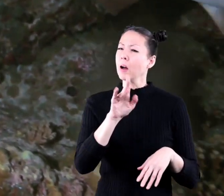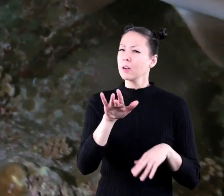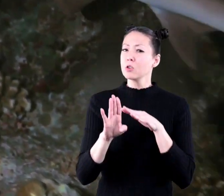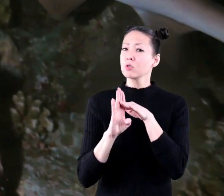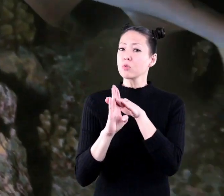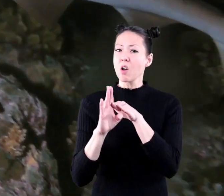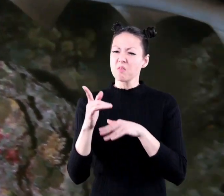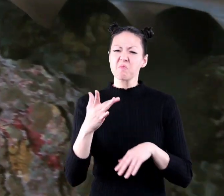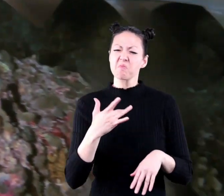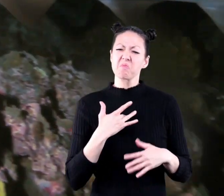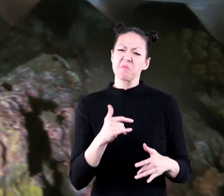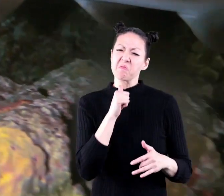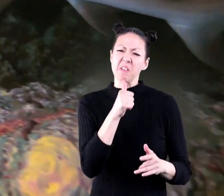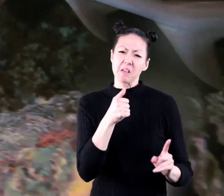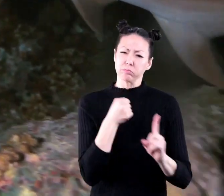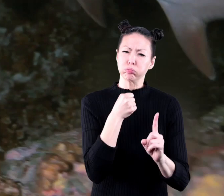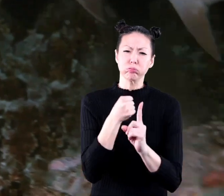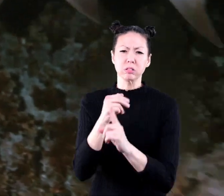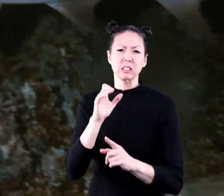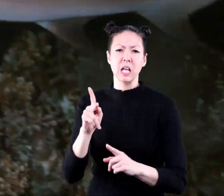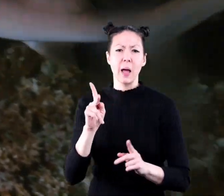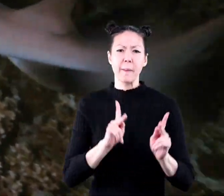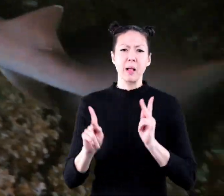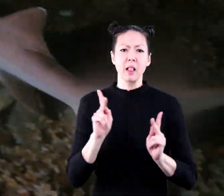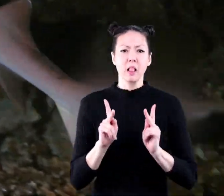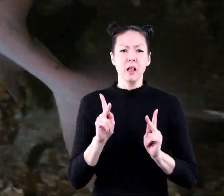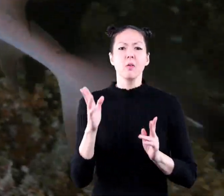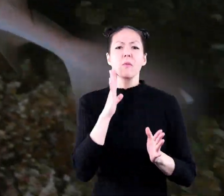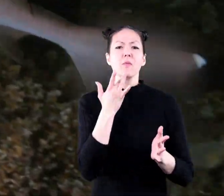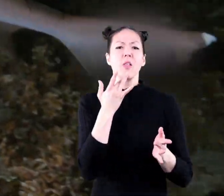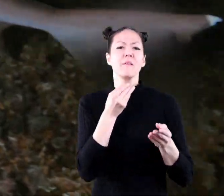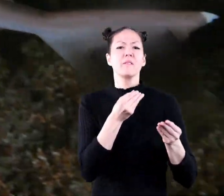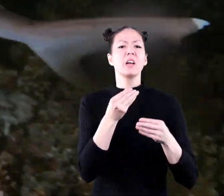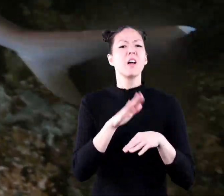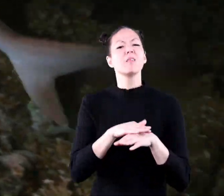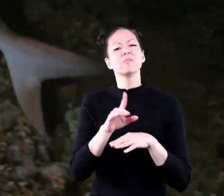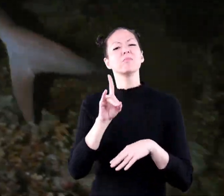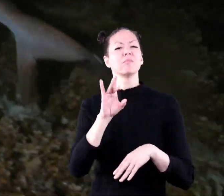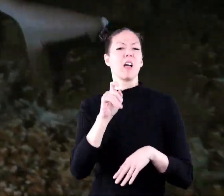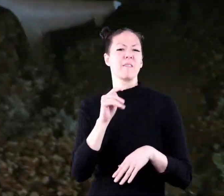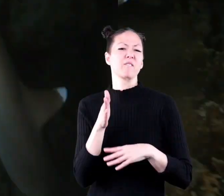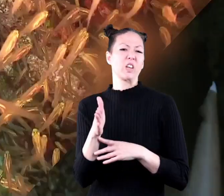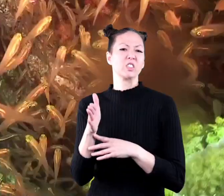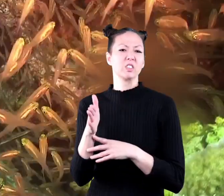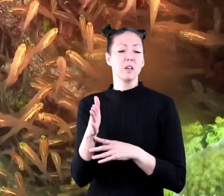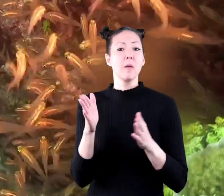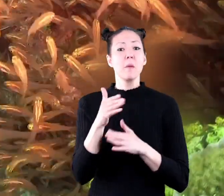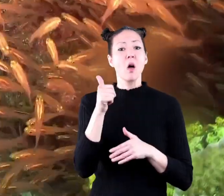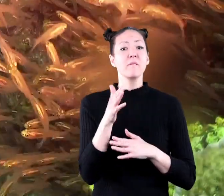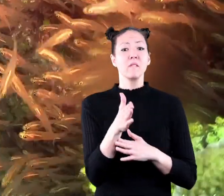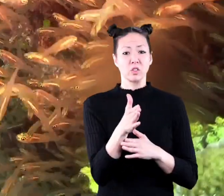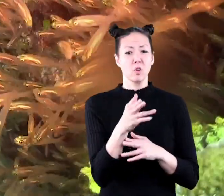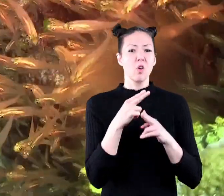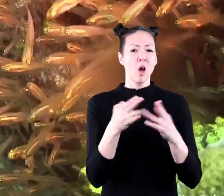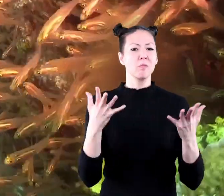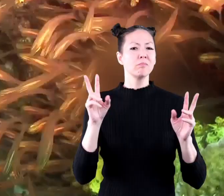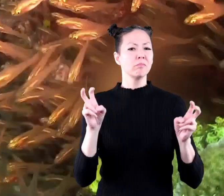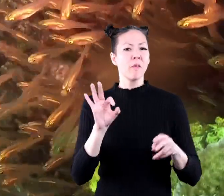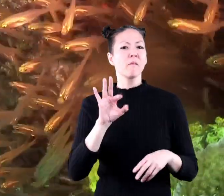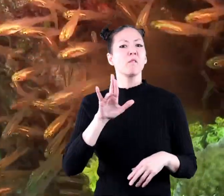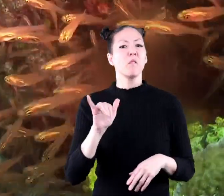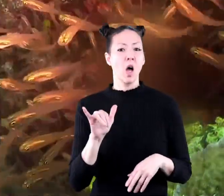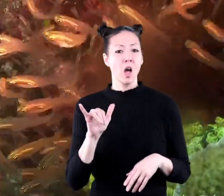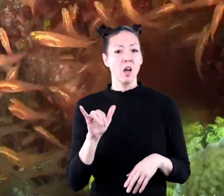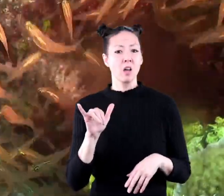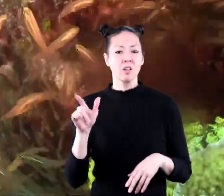sharks rarely attack humans they would rather feed on their diet of other fish a small fish is called a fry